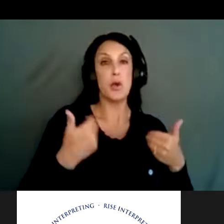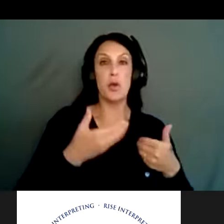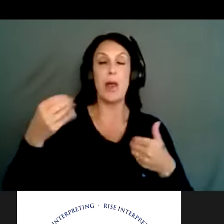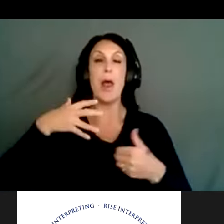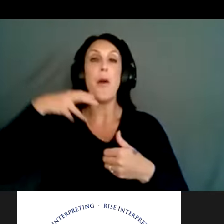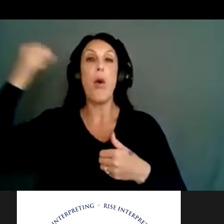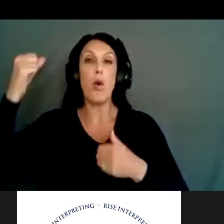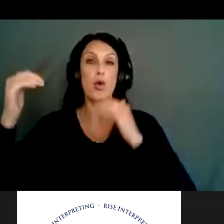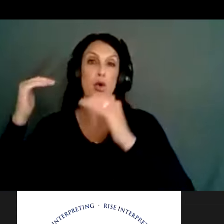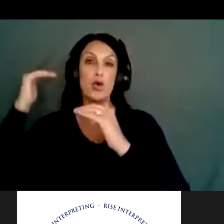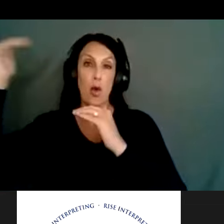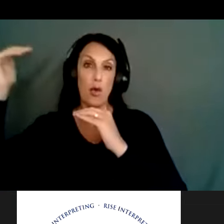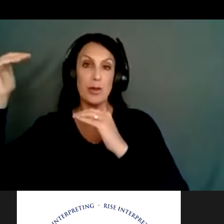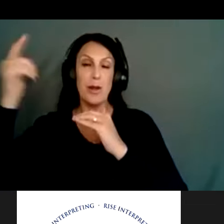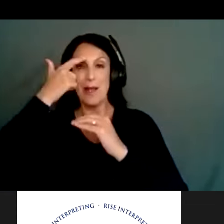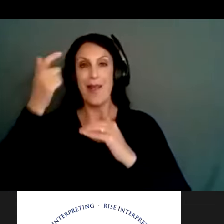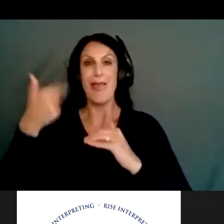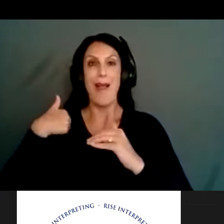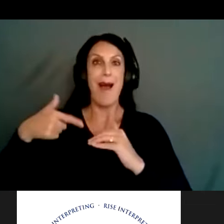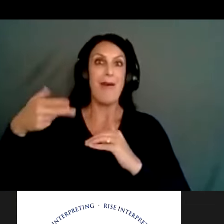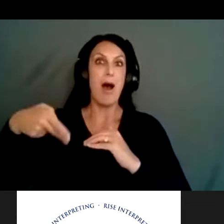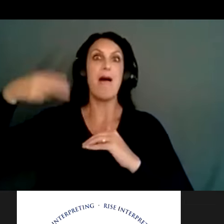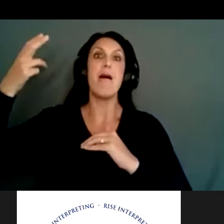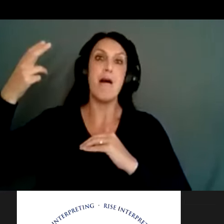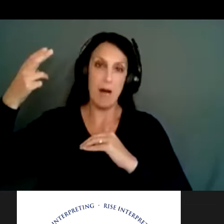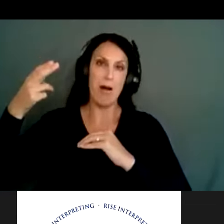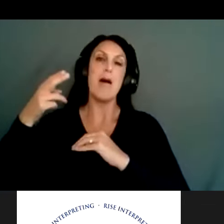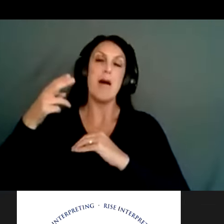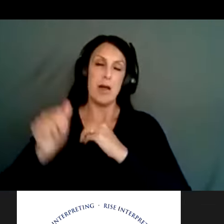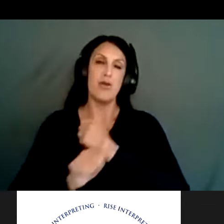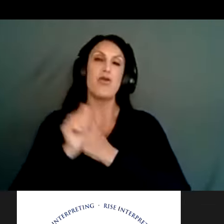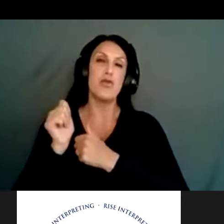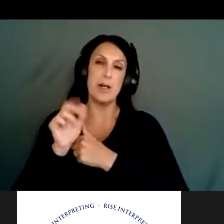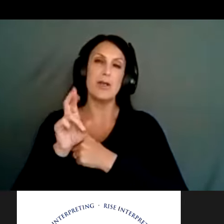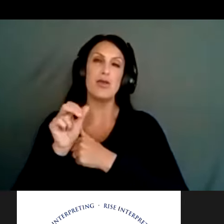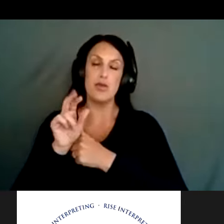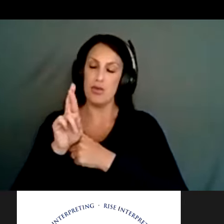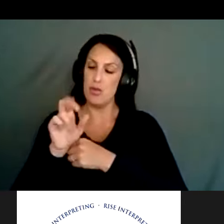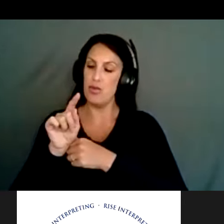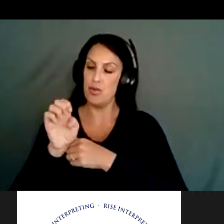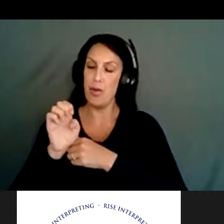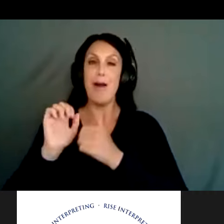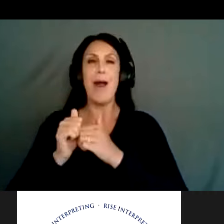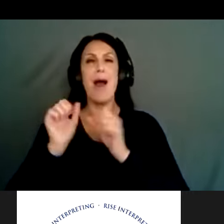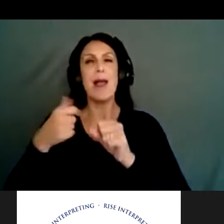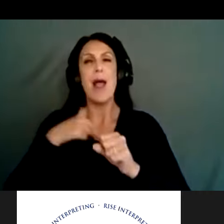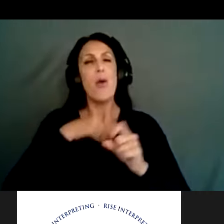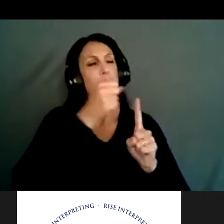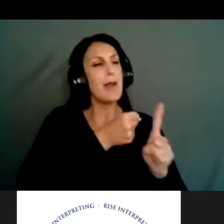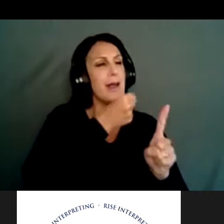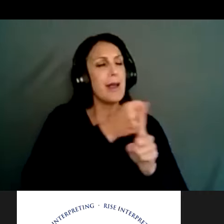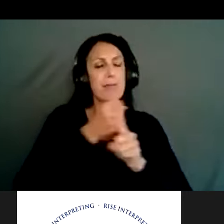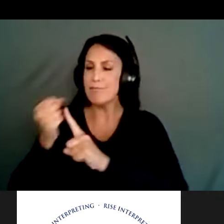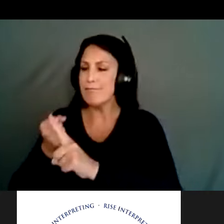adults because they, they have very high suicide risk rates. So how can we impact both of those groups? And what we looked at was